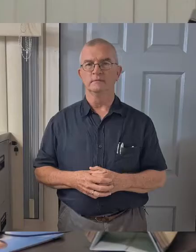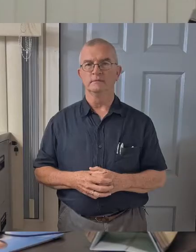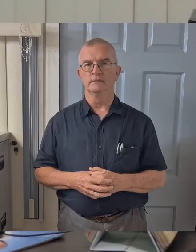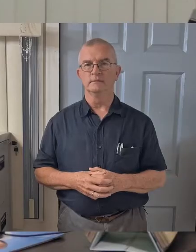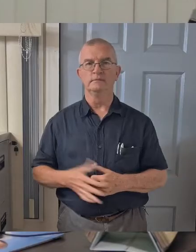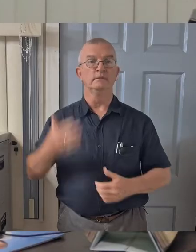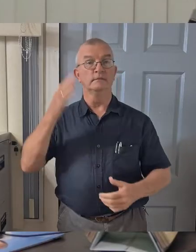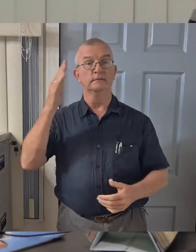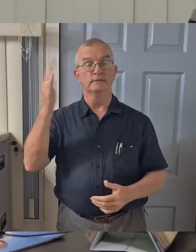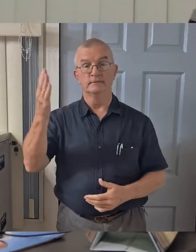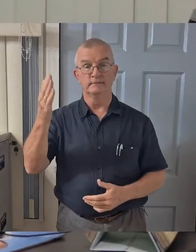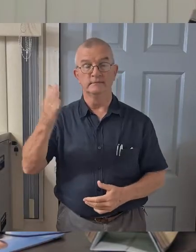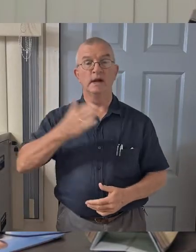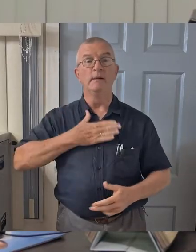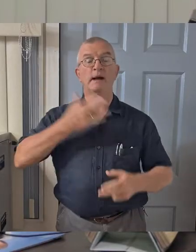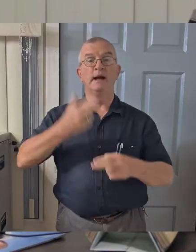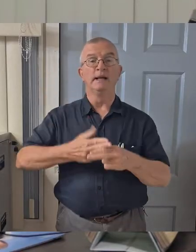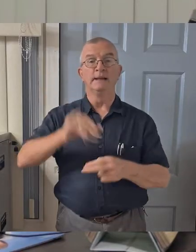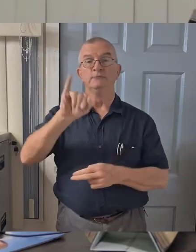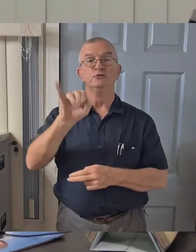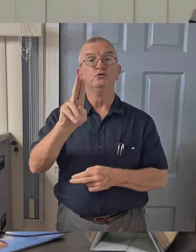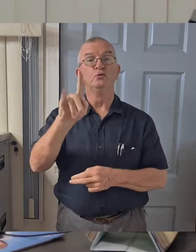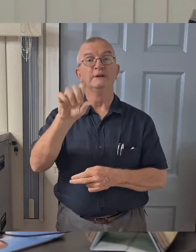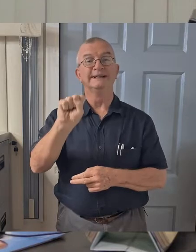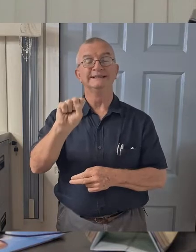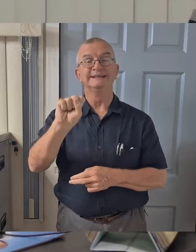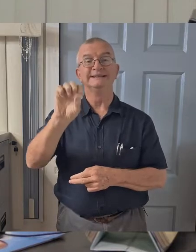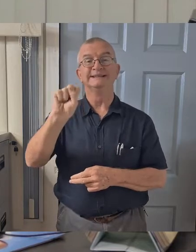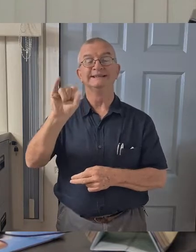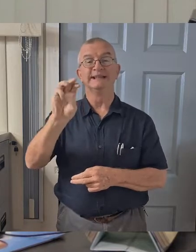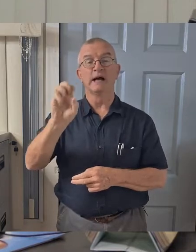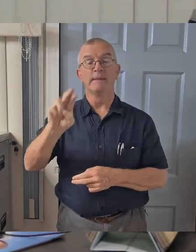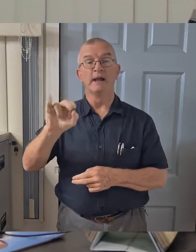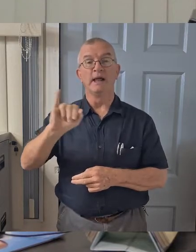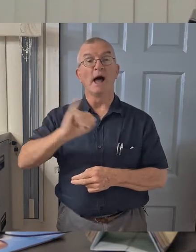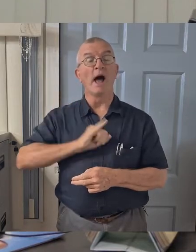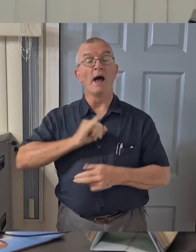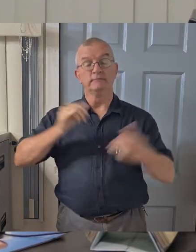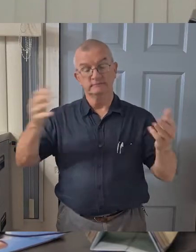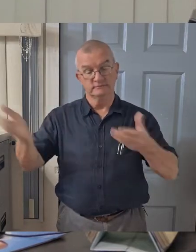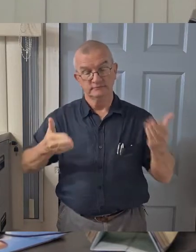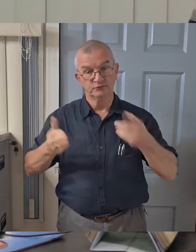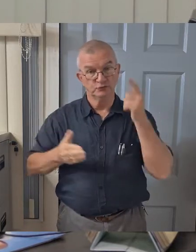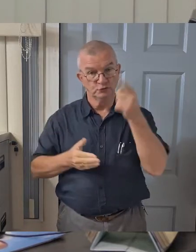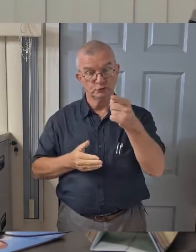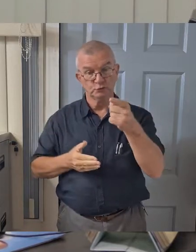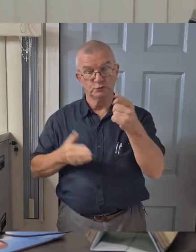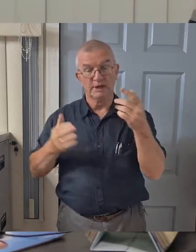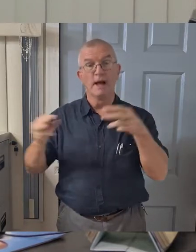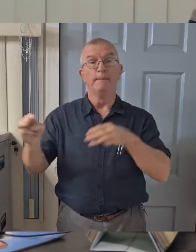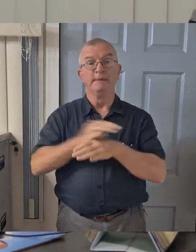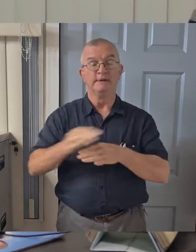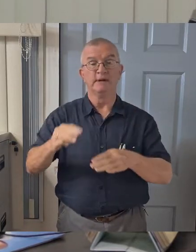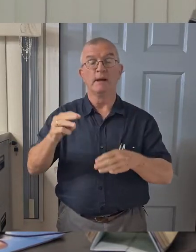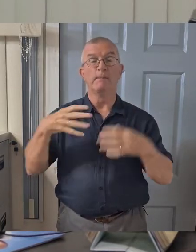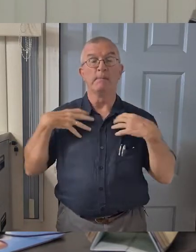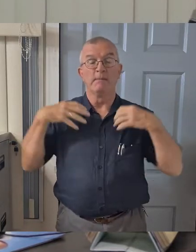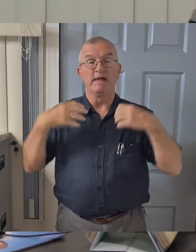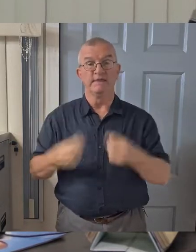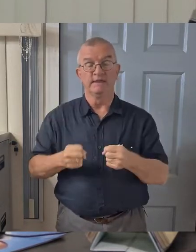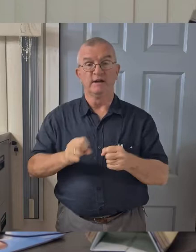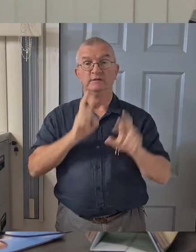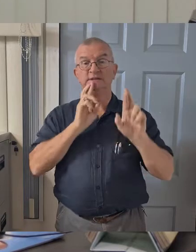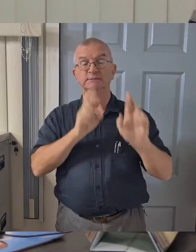Hello, my name is Julius Simon and I will be introducing to you today the Ministry of Public Health's response